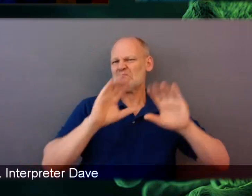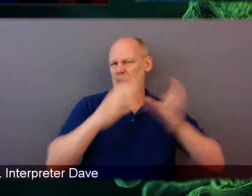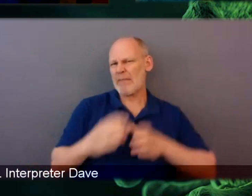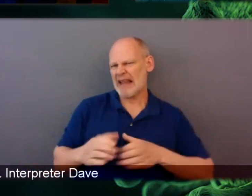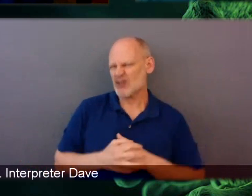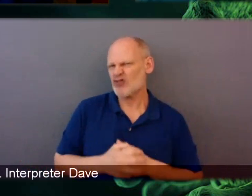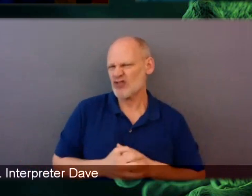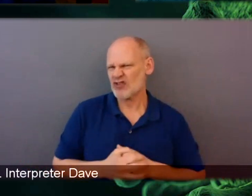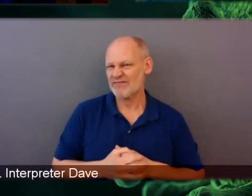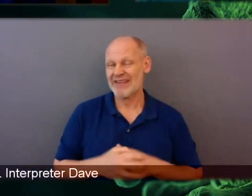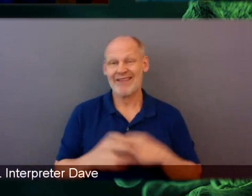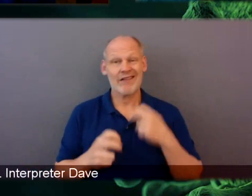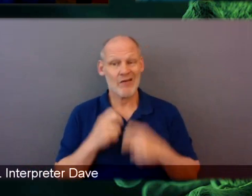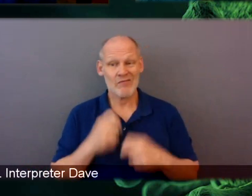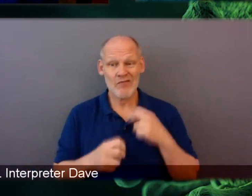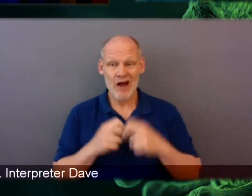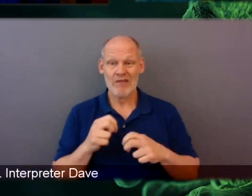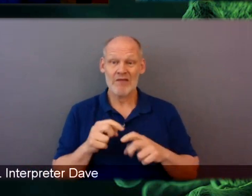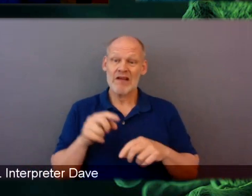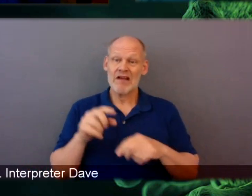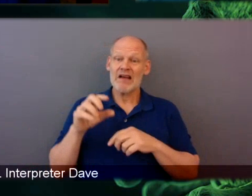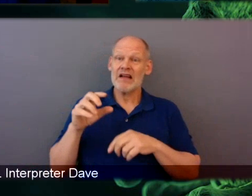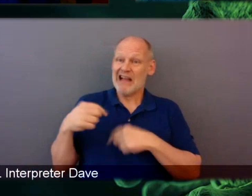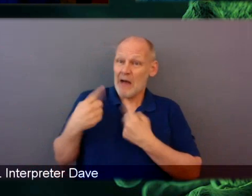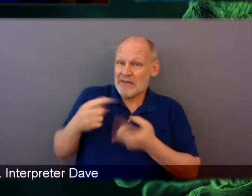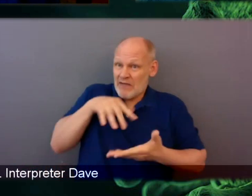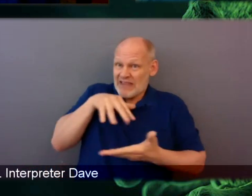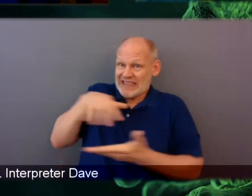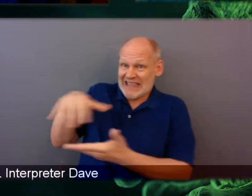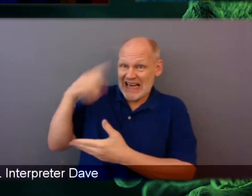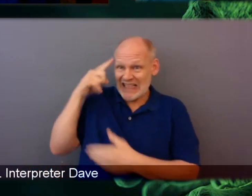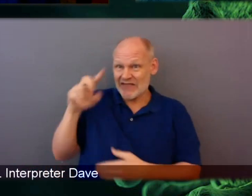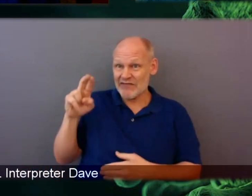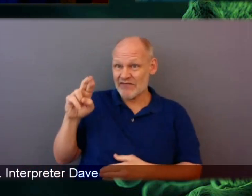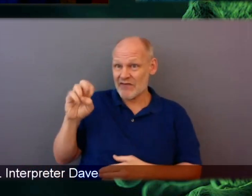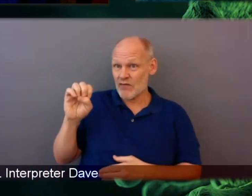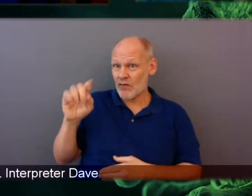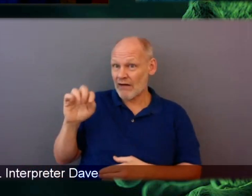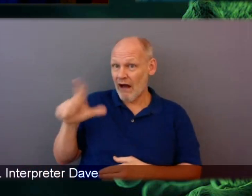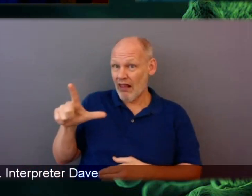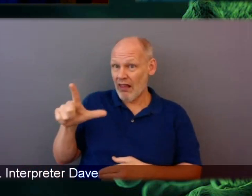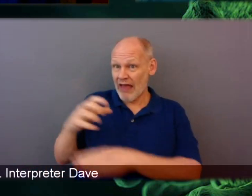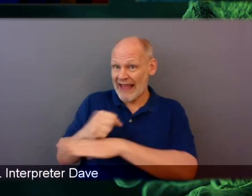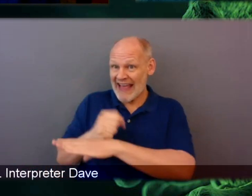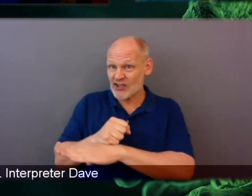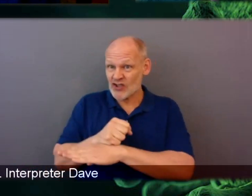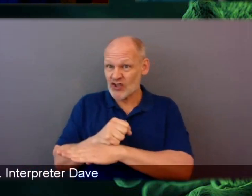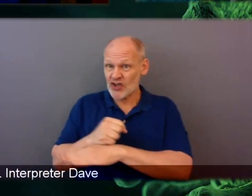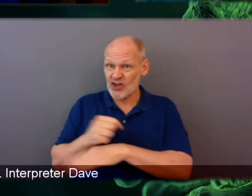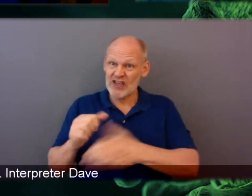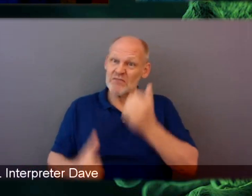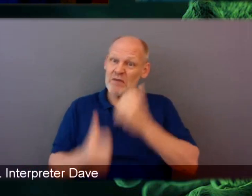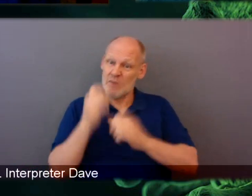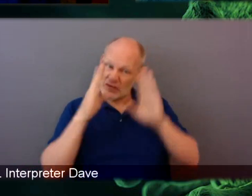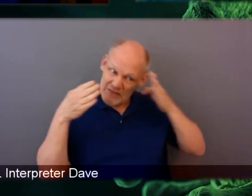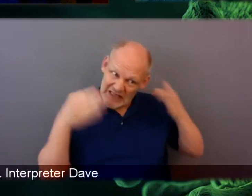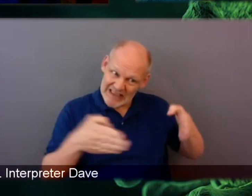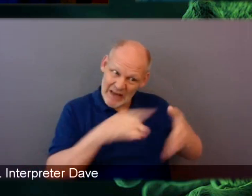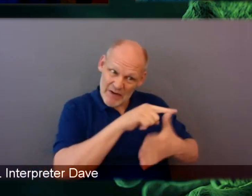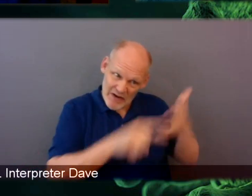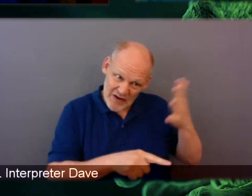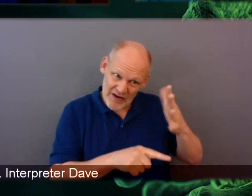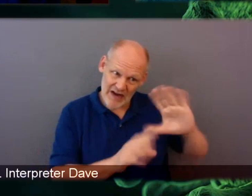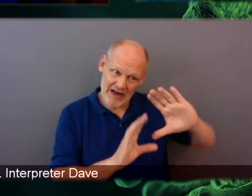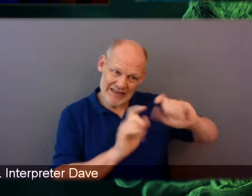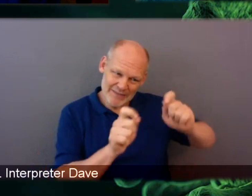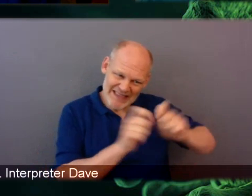studies conducted in racial ethnic groups have been much more limiting. So just to summarize, building trans ancestry